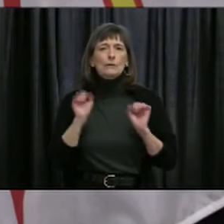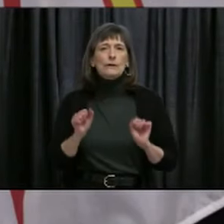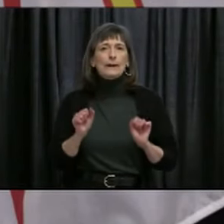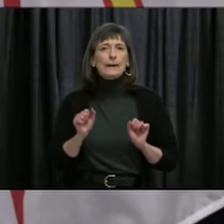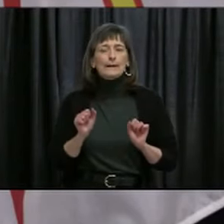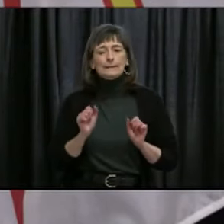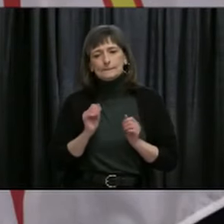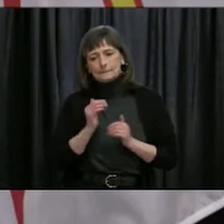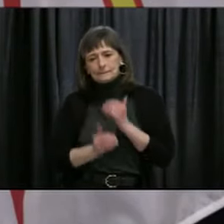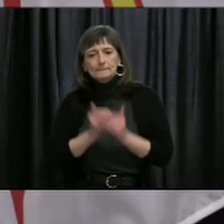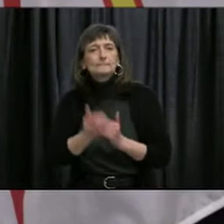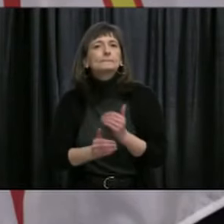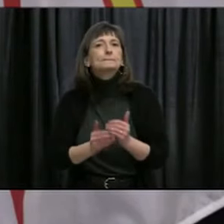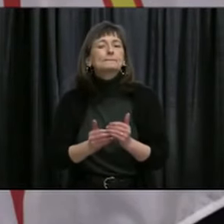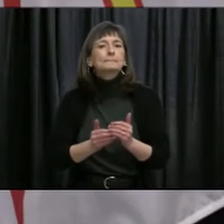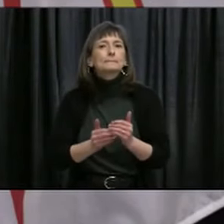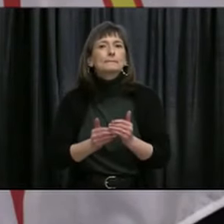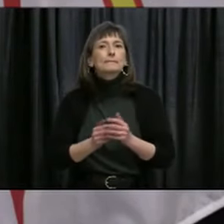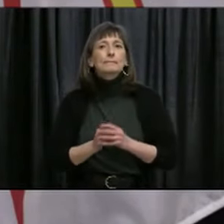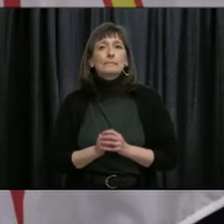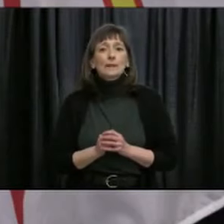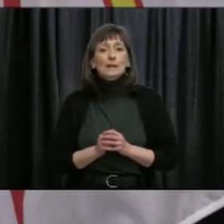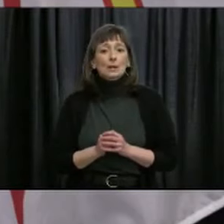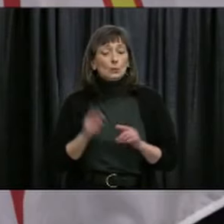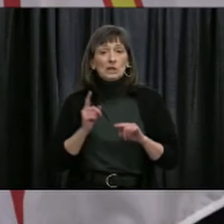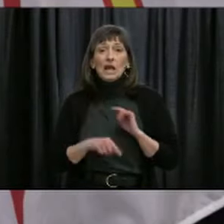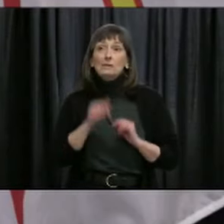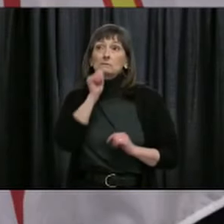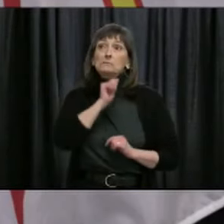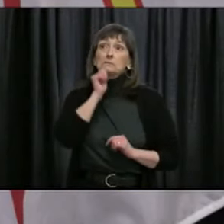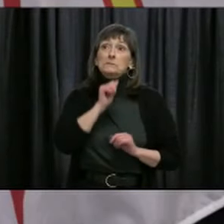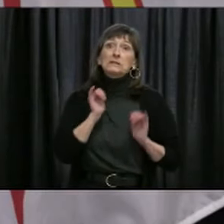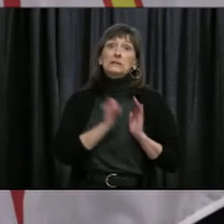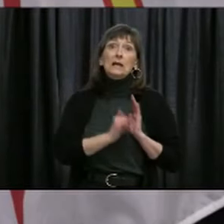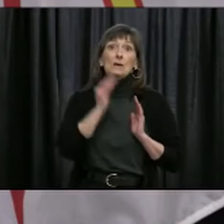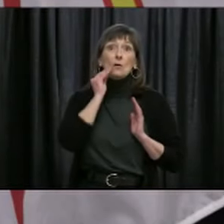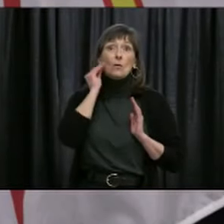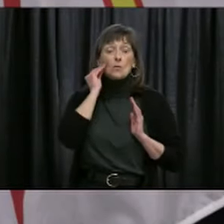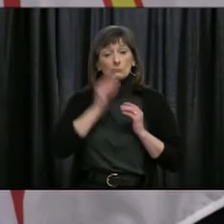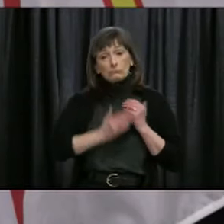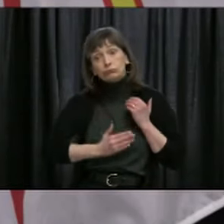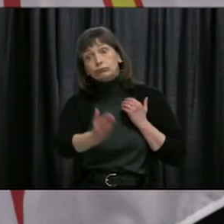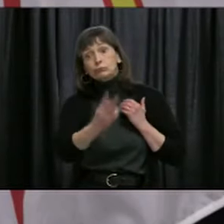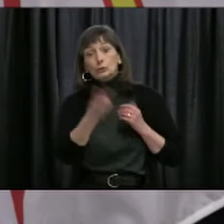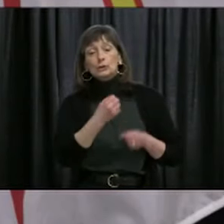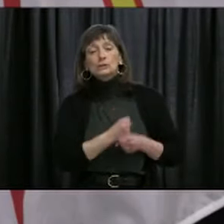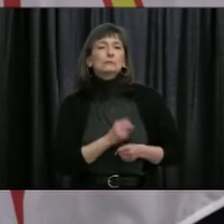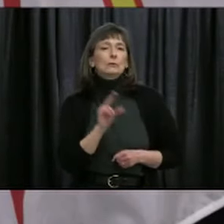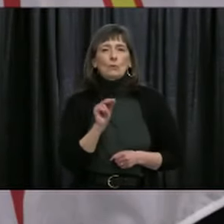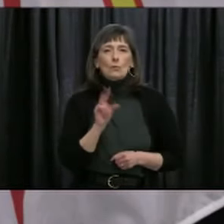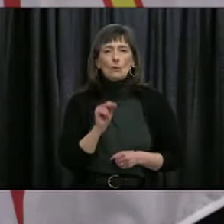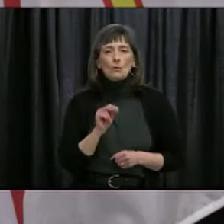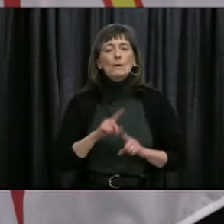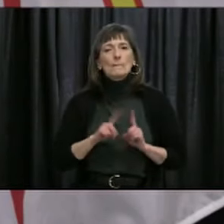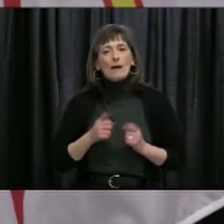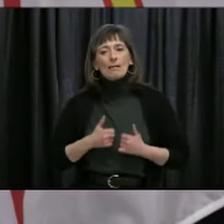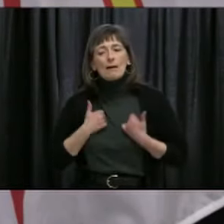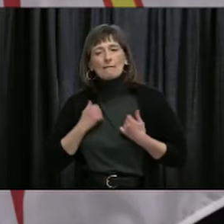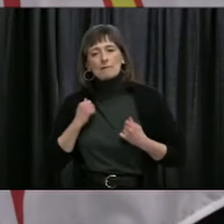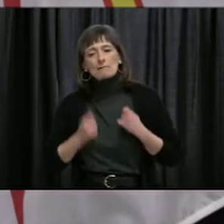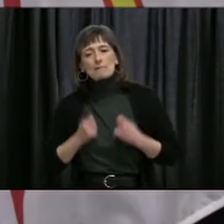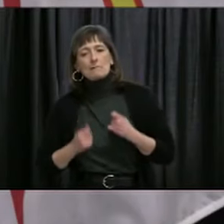We cannot wait this out. We must adapt and adjust our lives living with COVID-19.